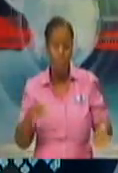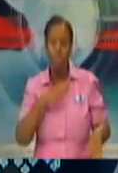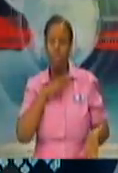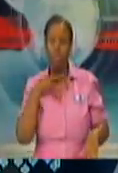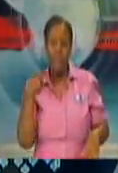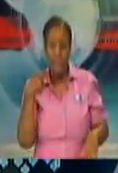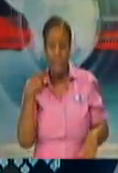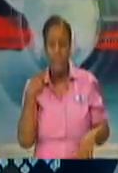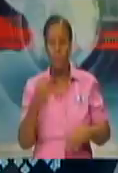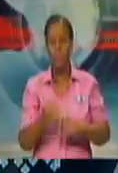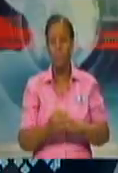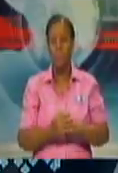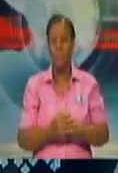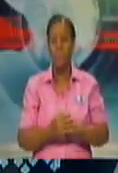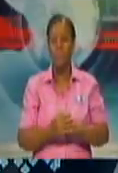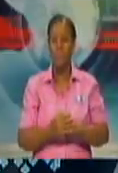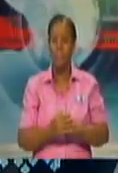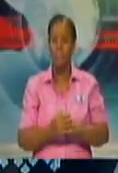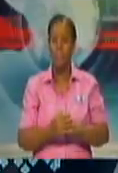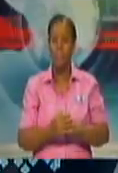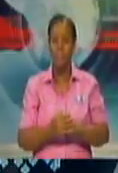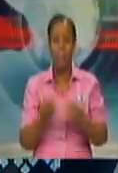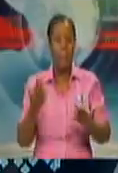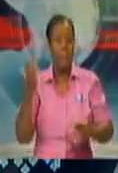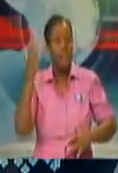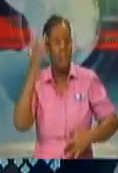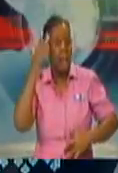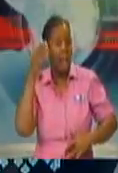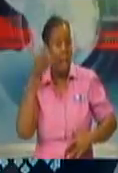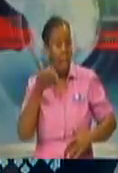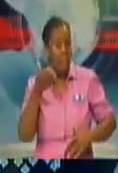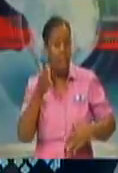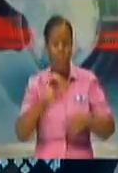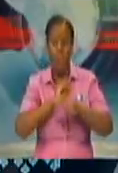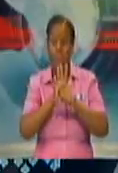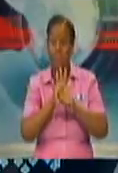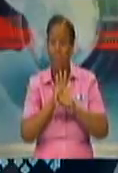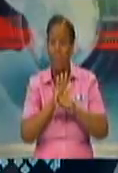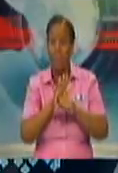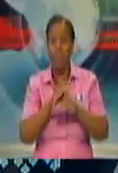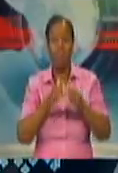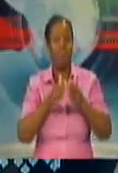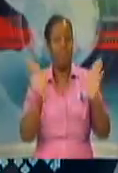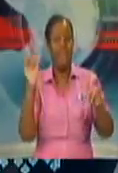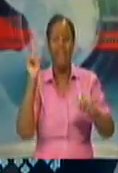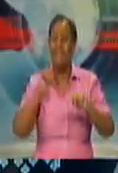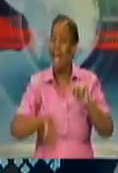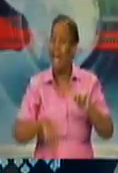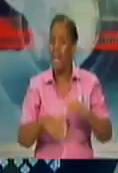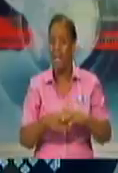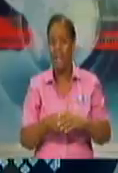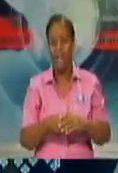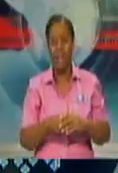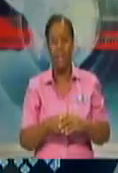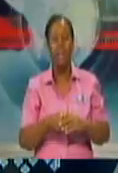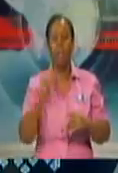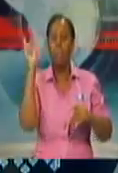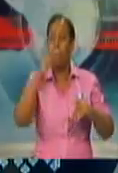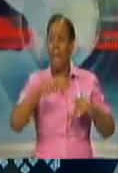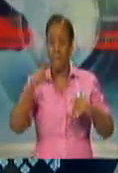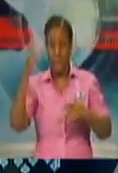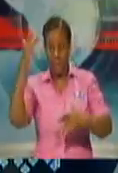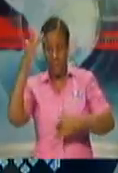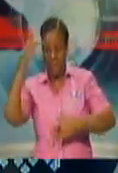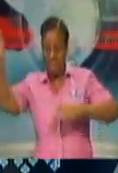And therefore, we need to do the public health measures that follow. For instance, we need to quarantine the primary and secondary contacts. So we